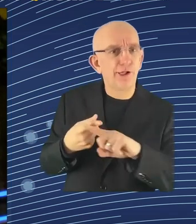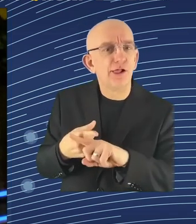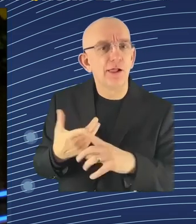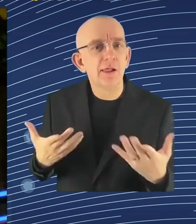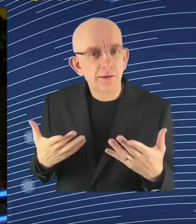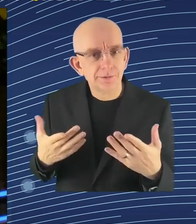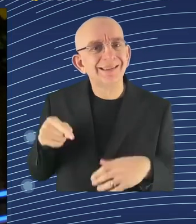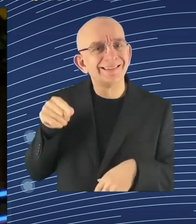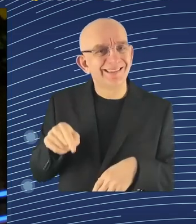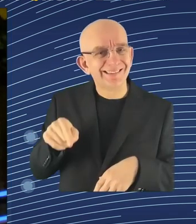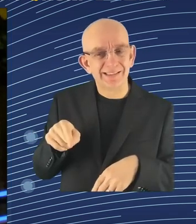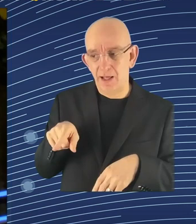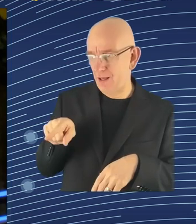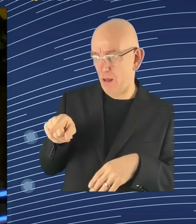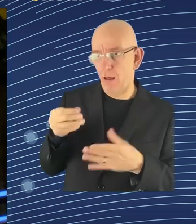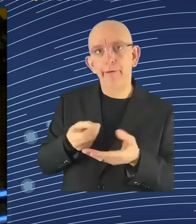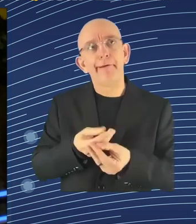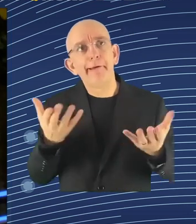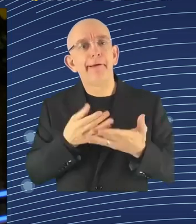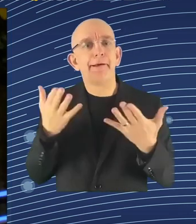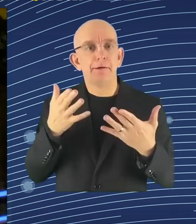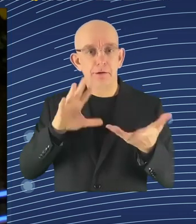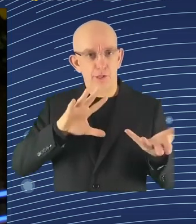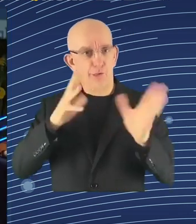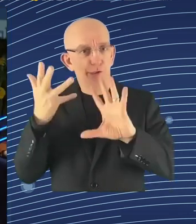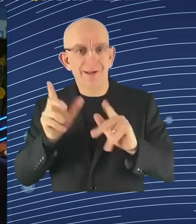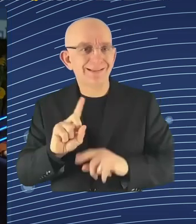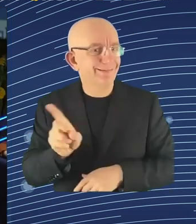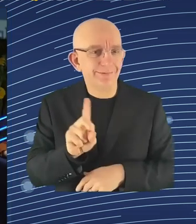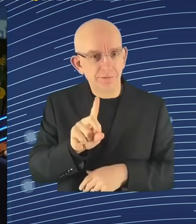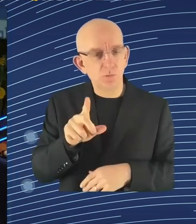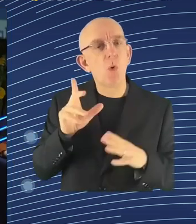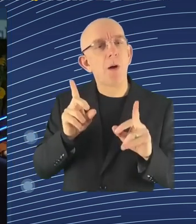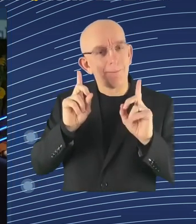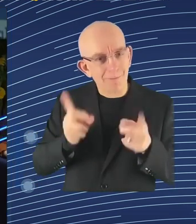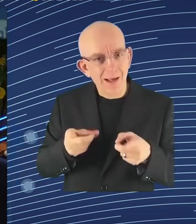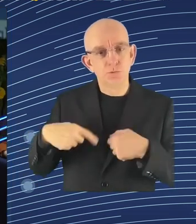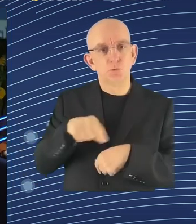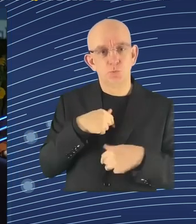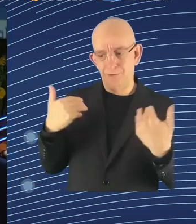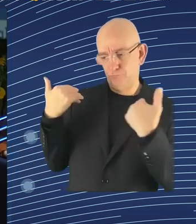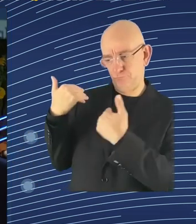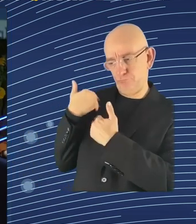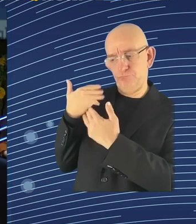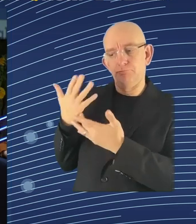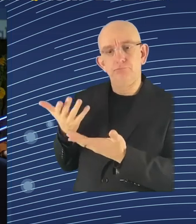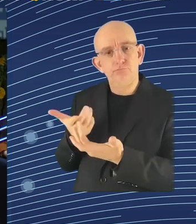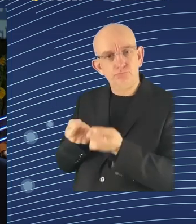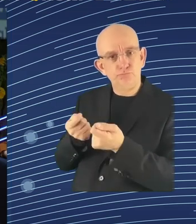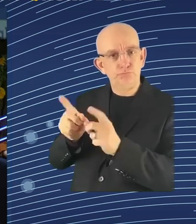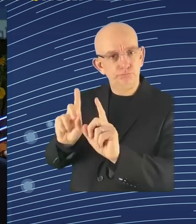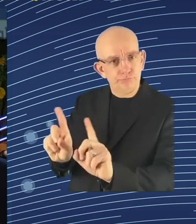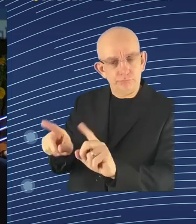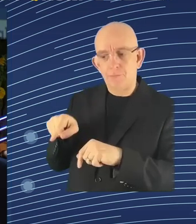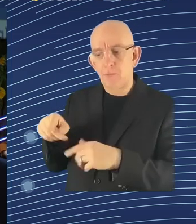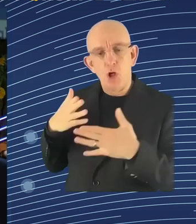important for the organization of work. Now, the last word is, what we are doing now with platform should not stay only with